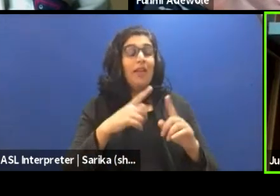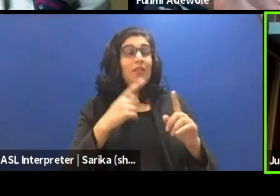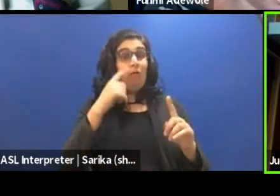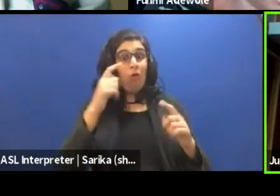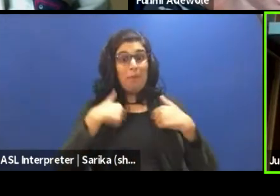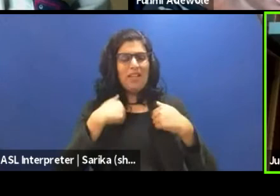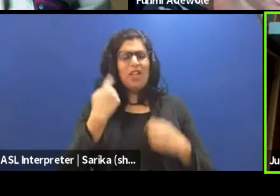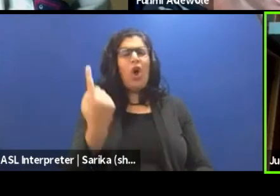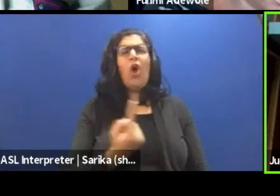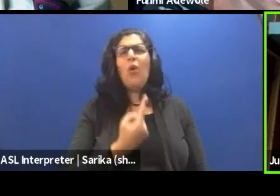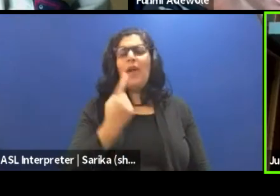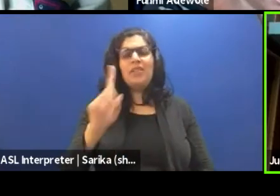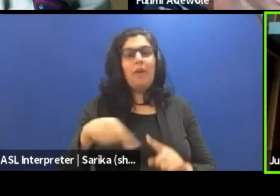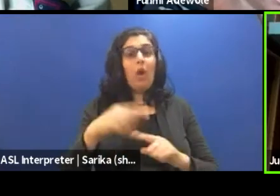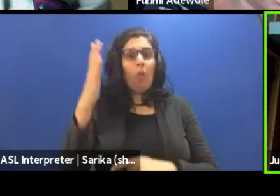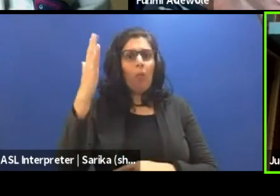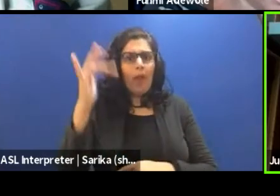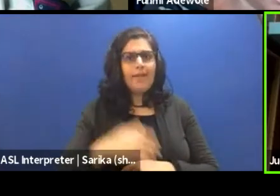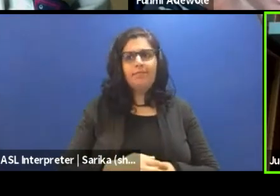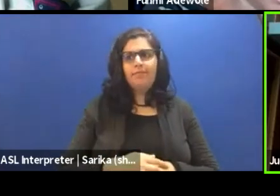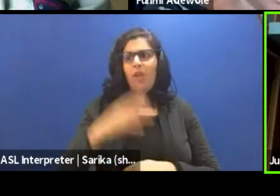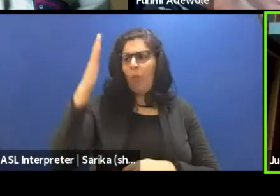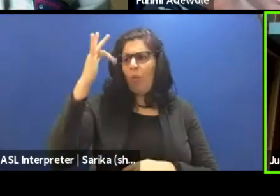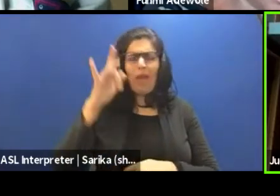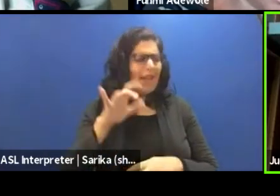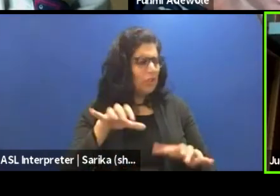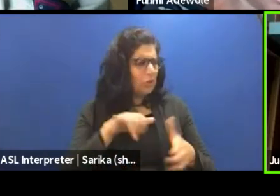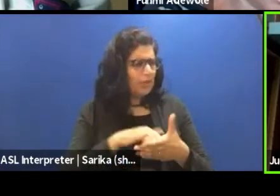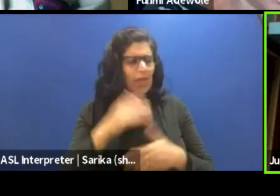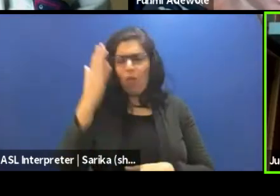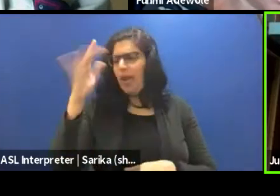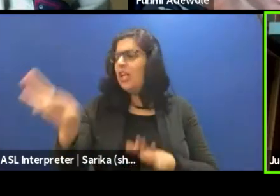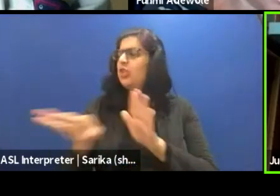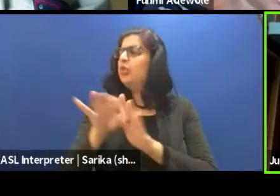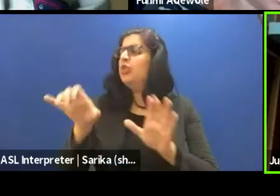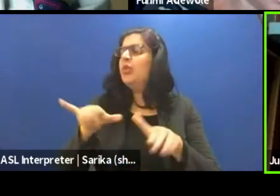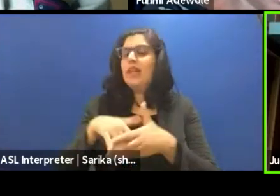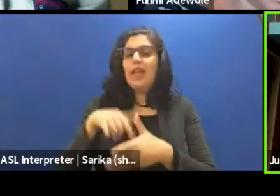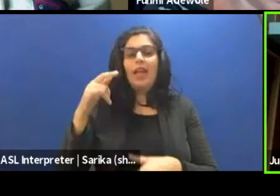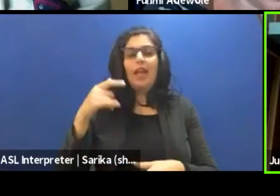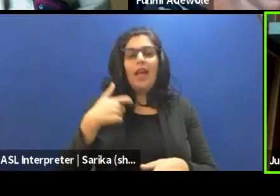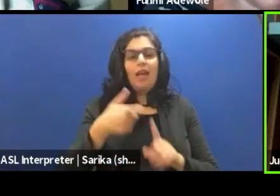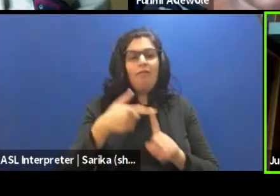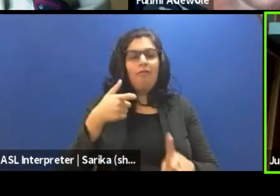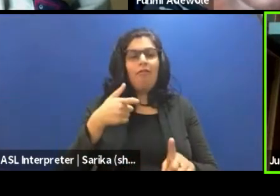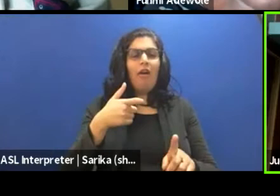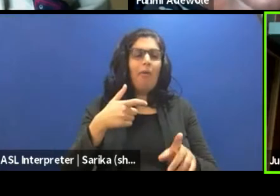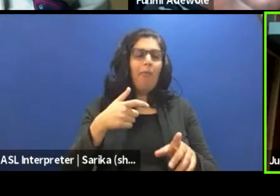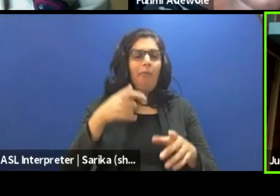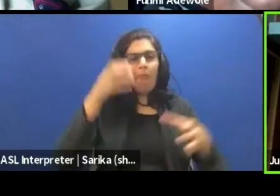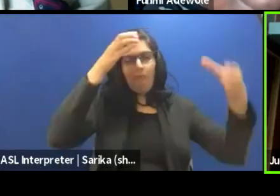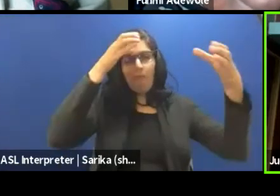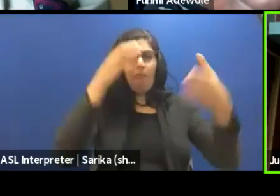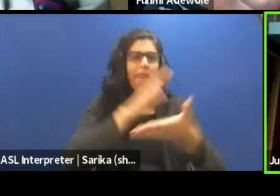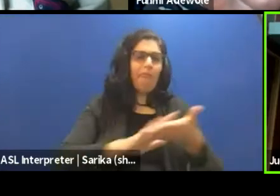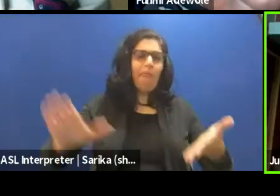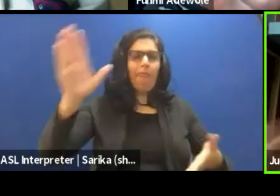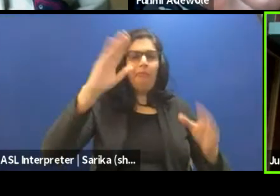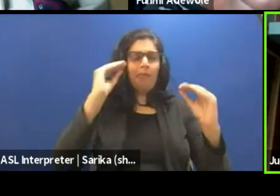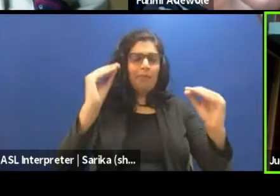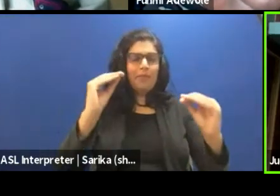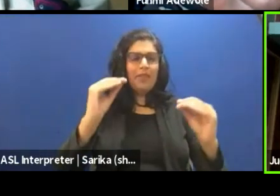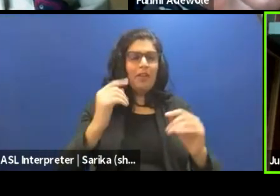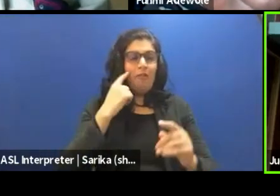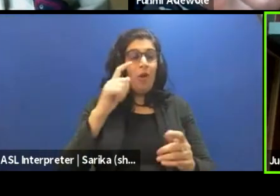why, why, why, why did you do it? Why did you choose to do this? Why did you choose to do that? I come from the school of thoughts that says that for every